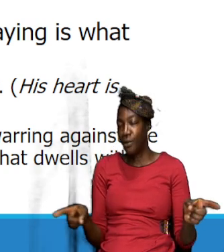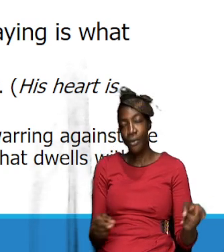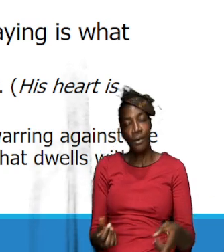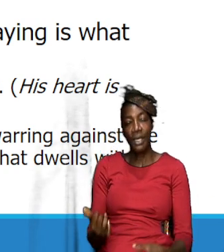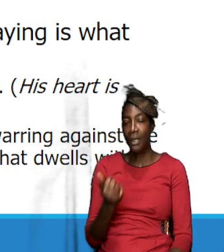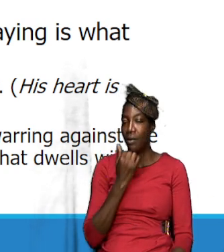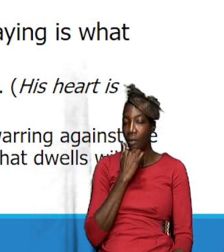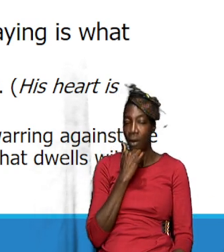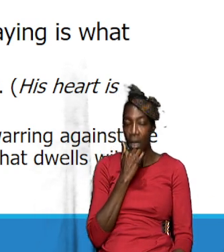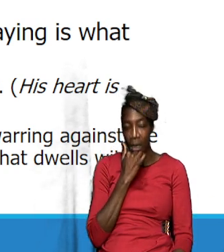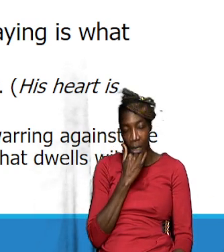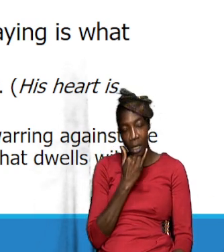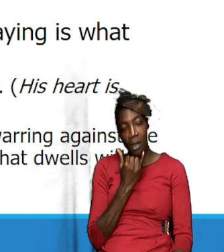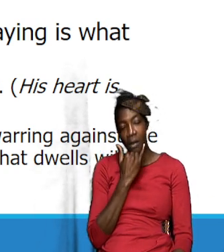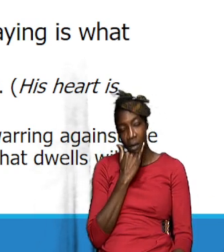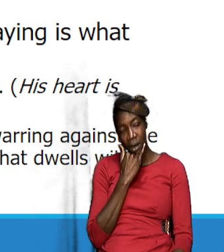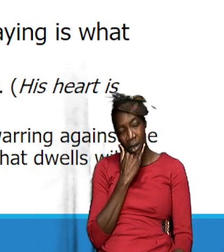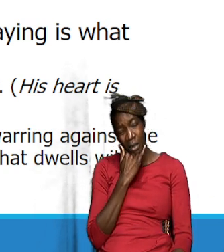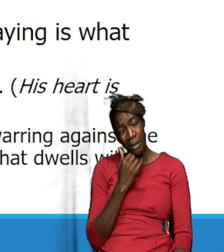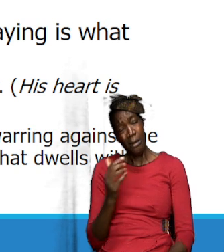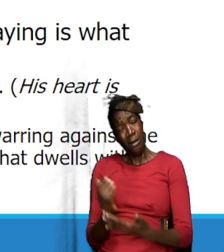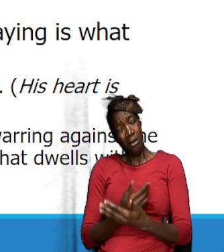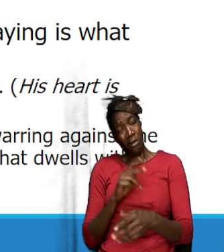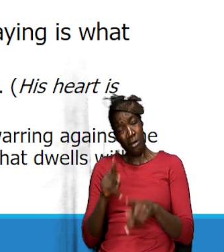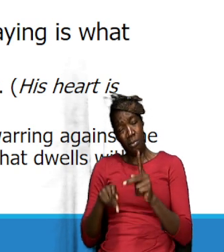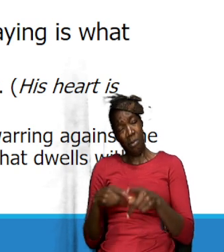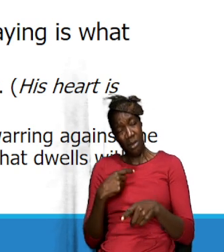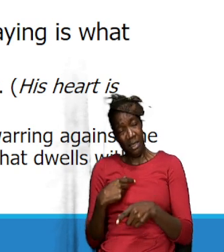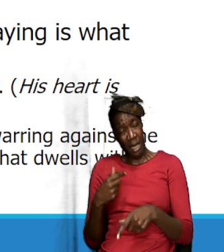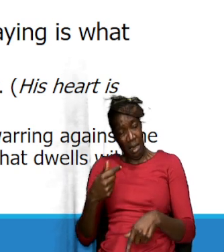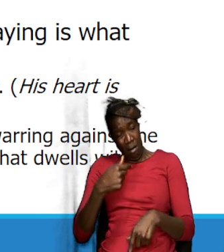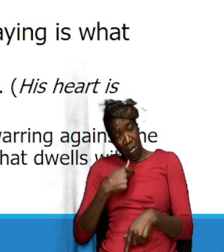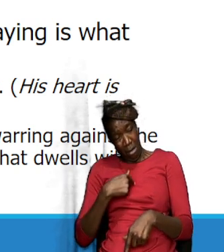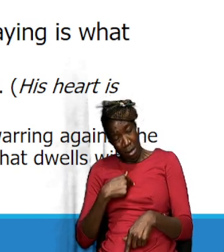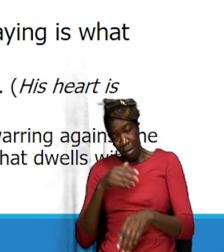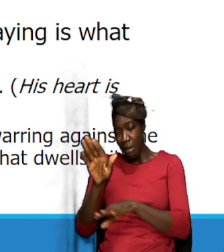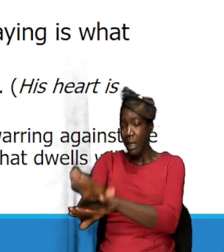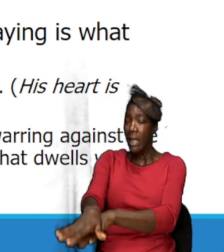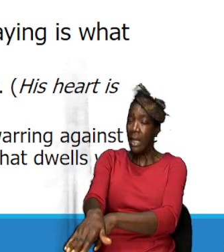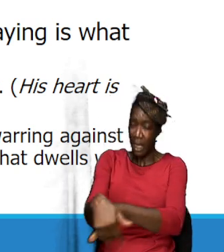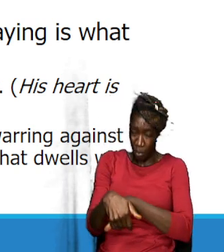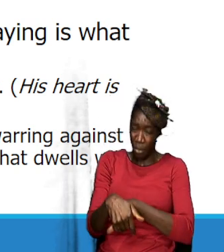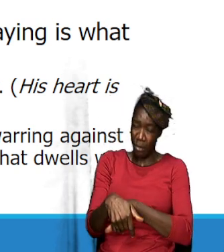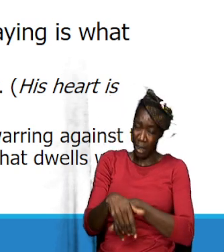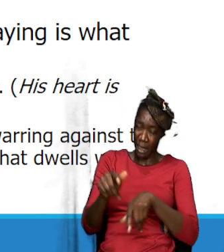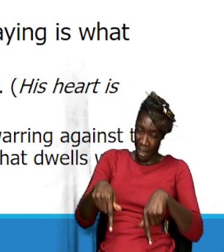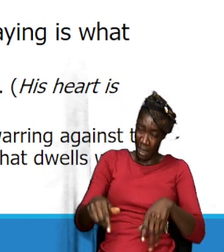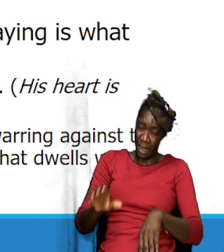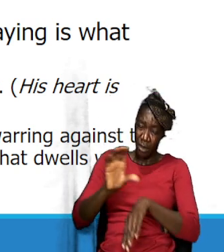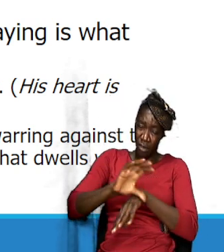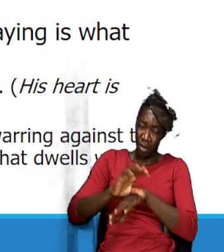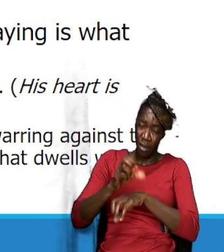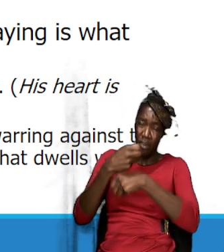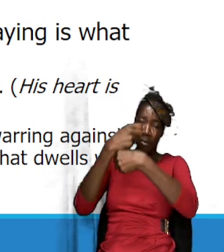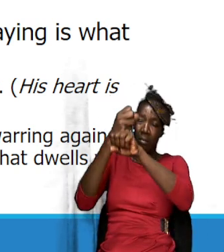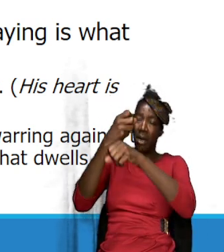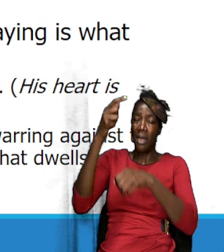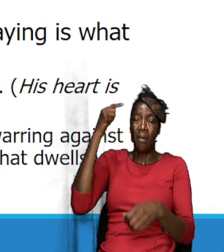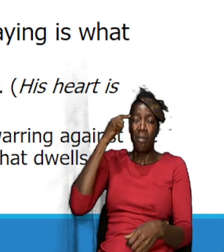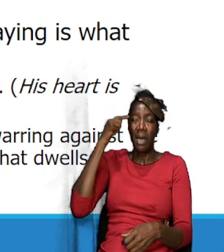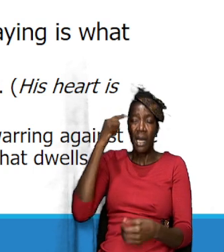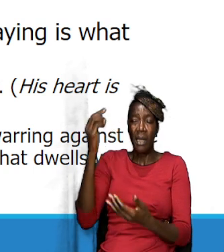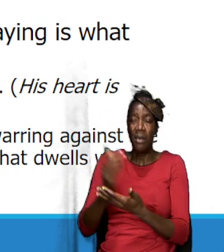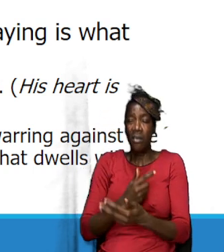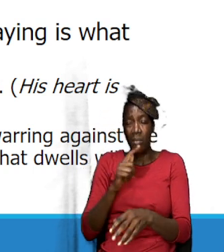and some people will look on and say hypocrite look on him in church and say yeah he make up his mind probably they right but sometimes